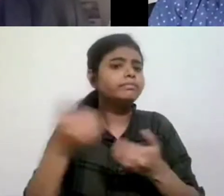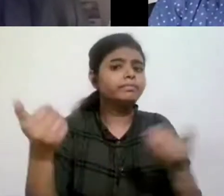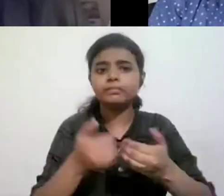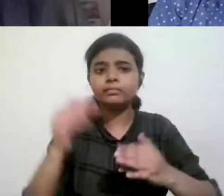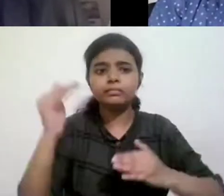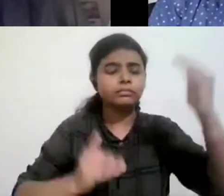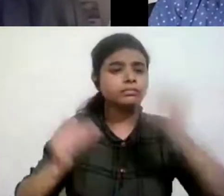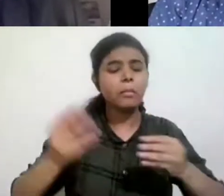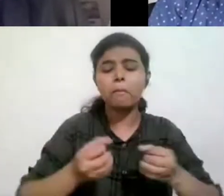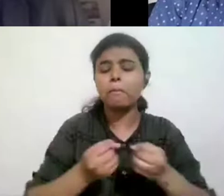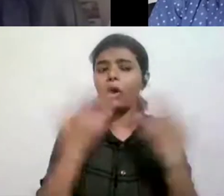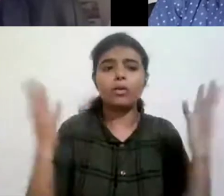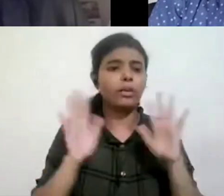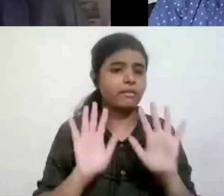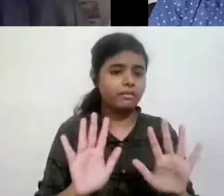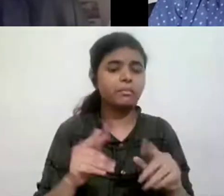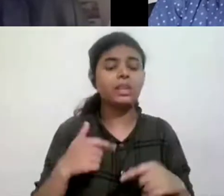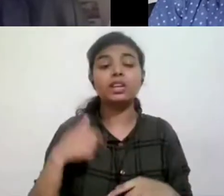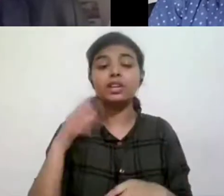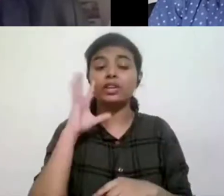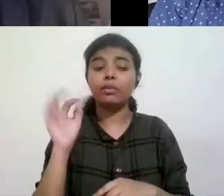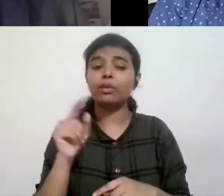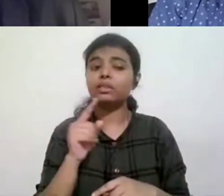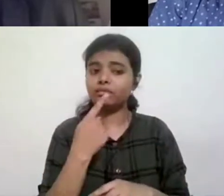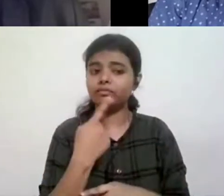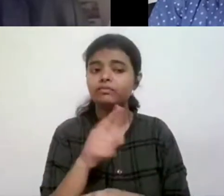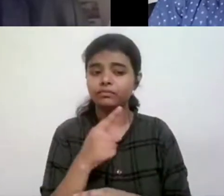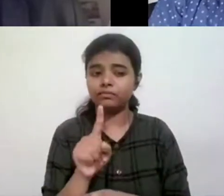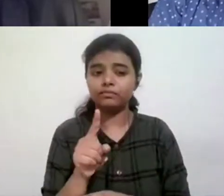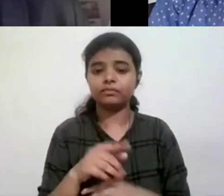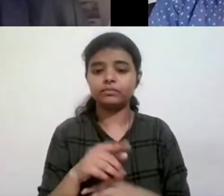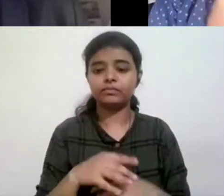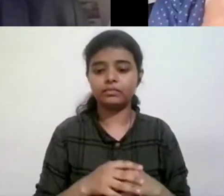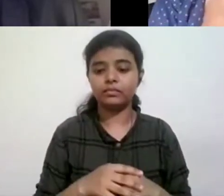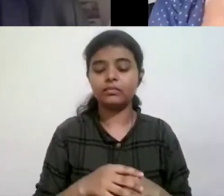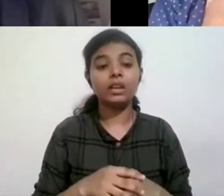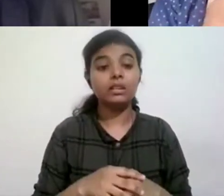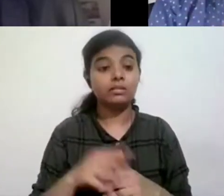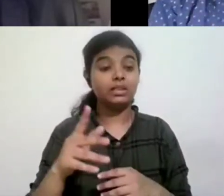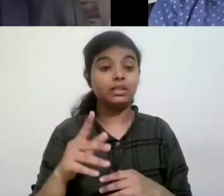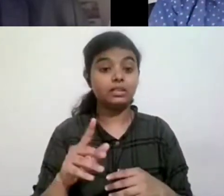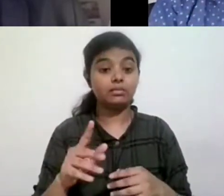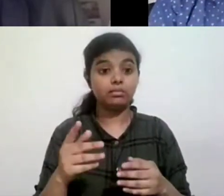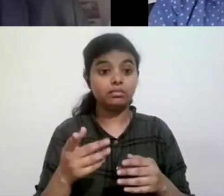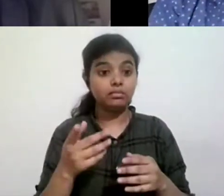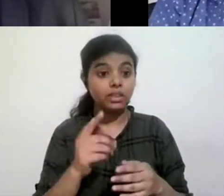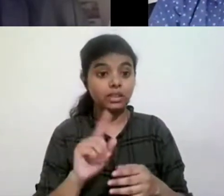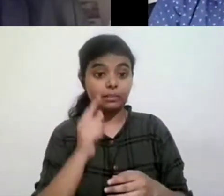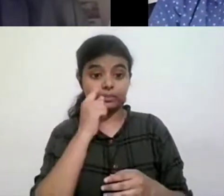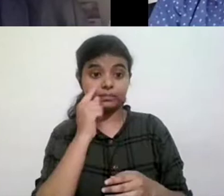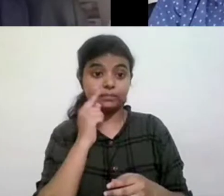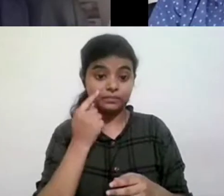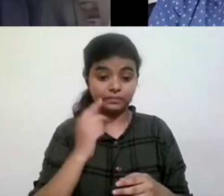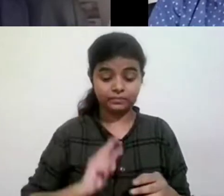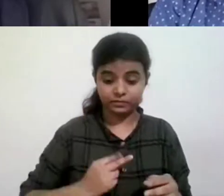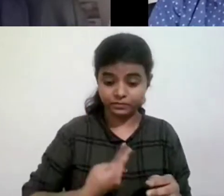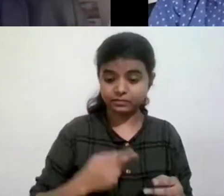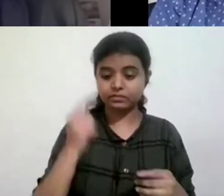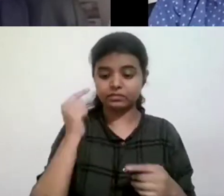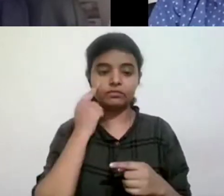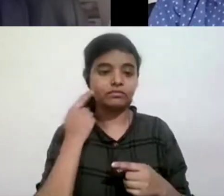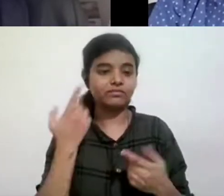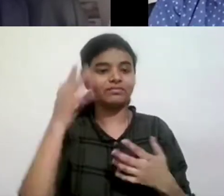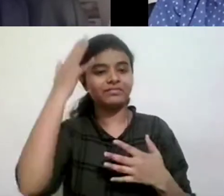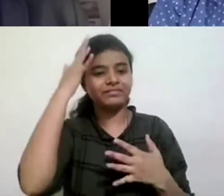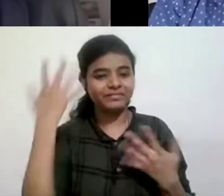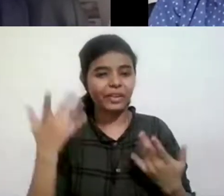them. Um, so yeah, it's really important to, uh, do this kind of intersectional work and link them up. Um, I think the